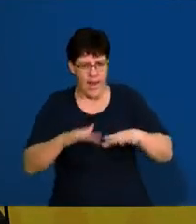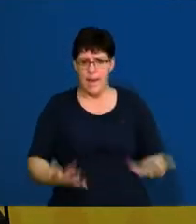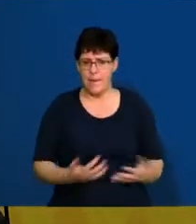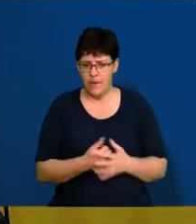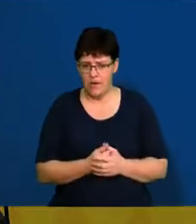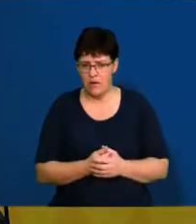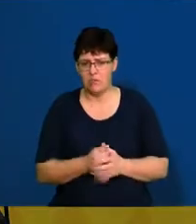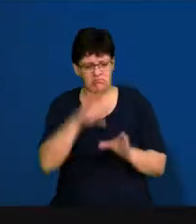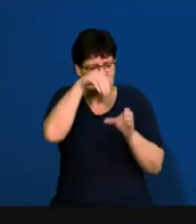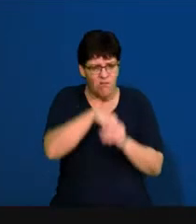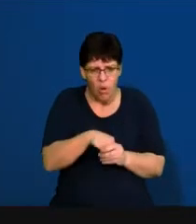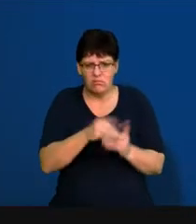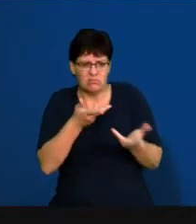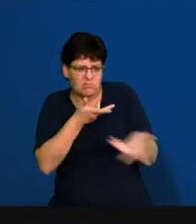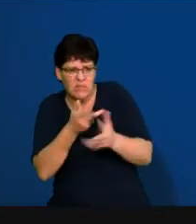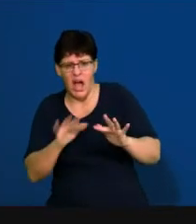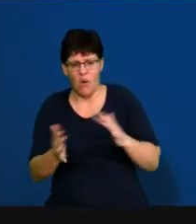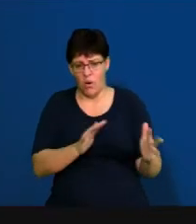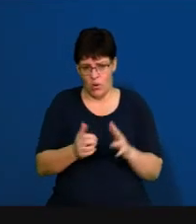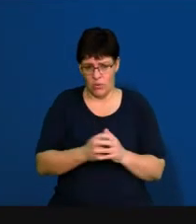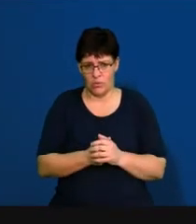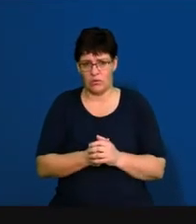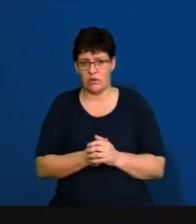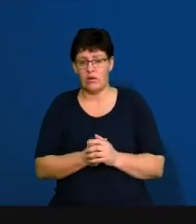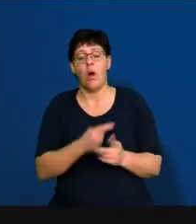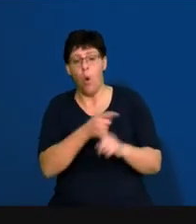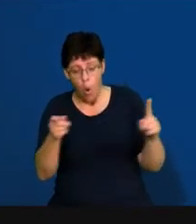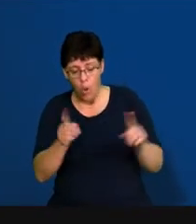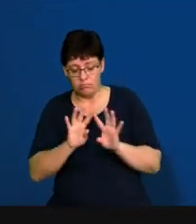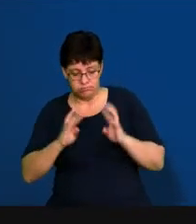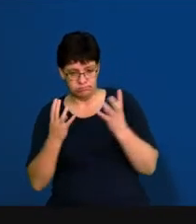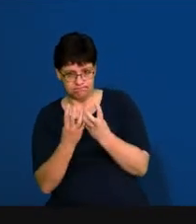all of this? It promotes collective bargaining.